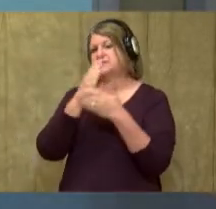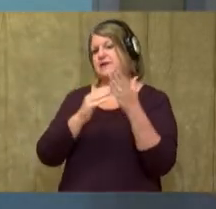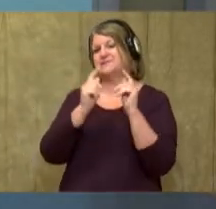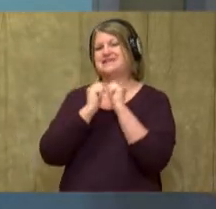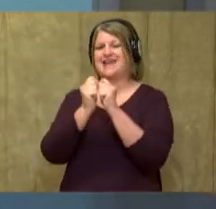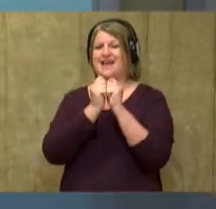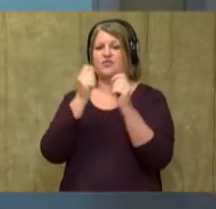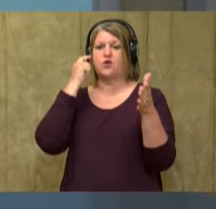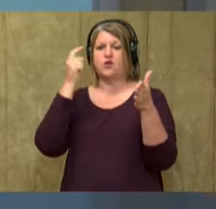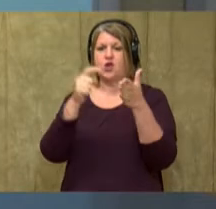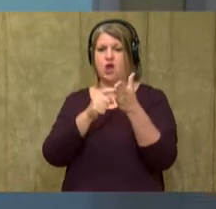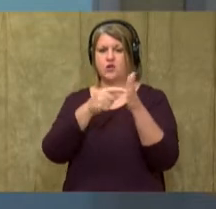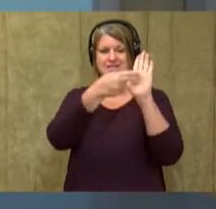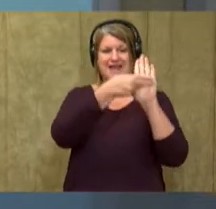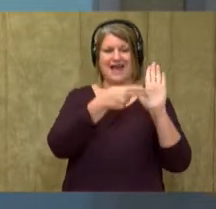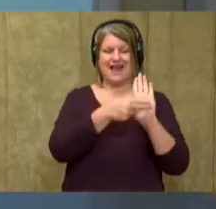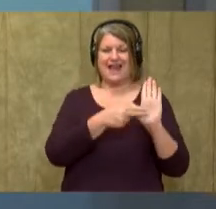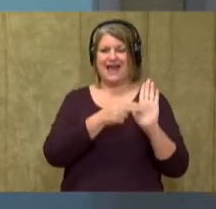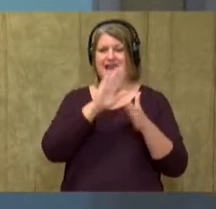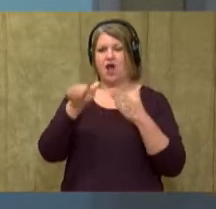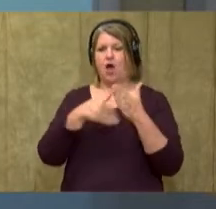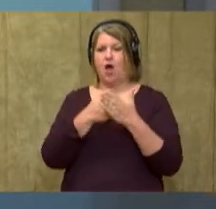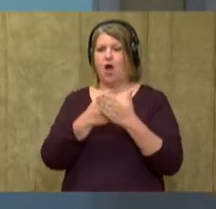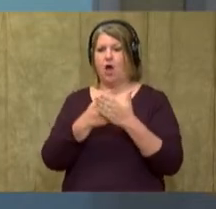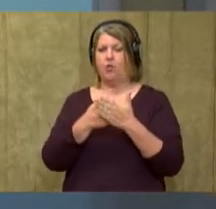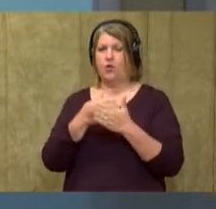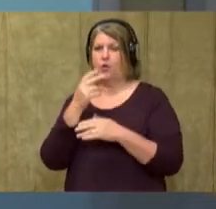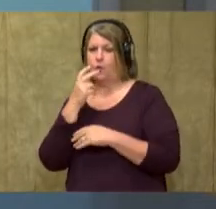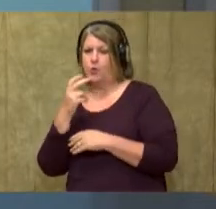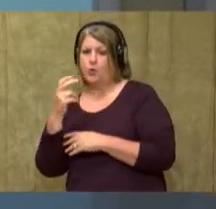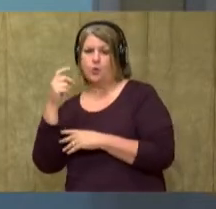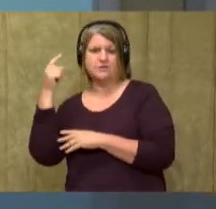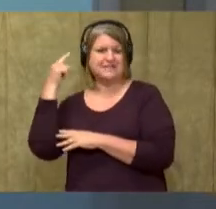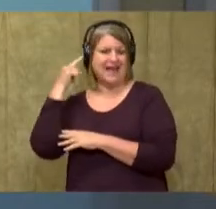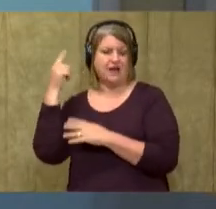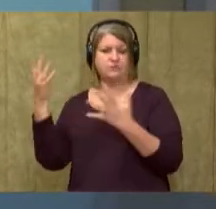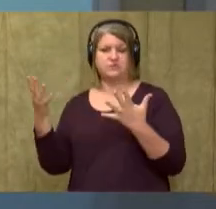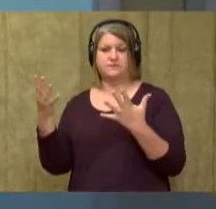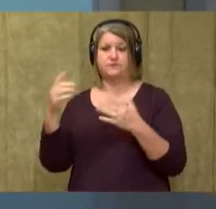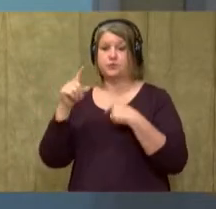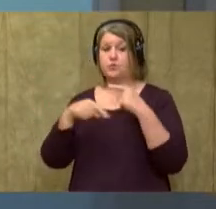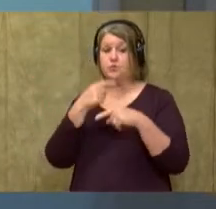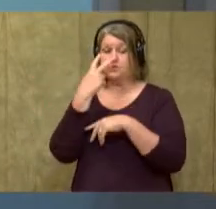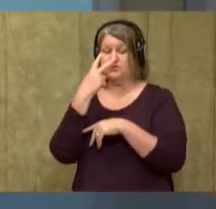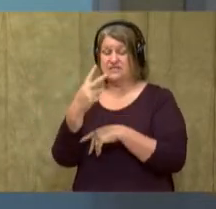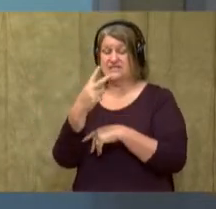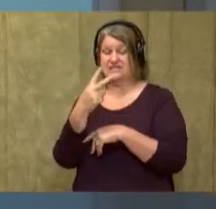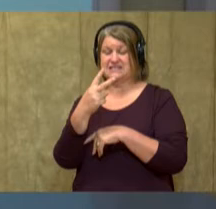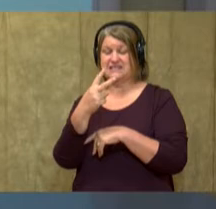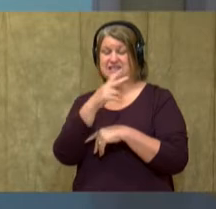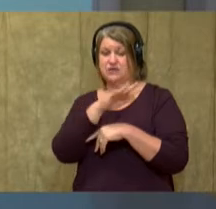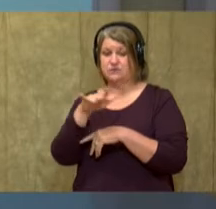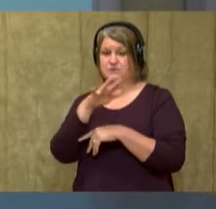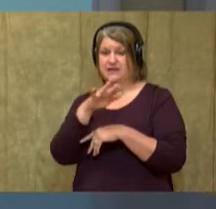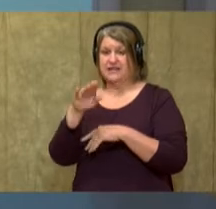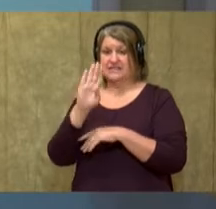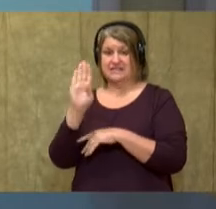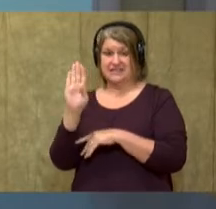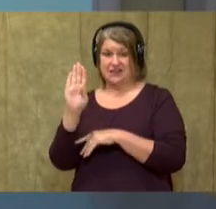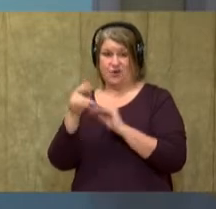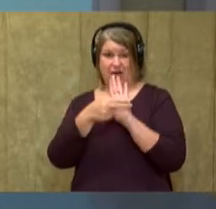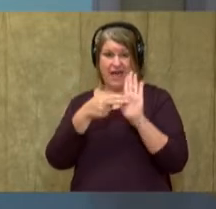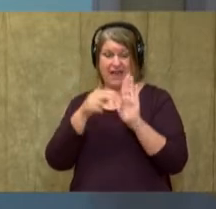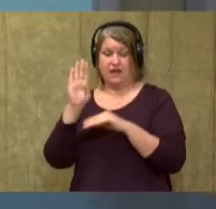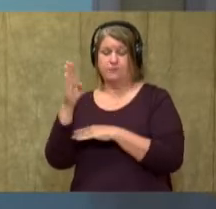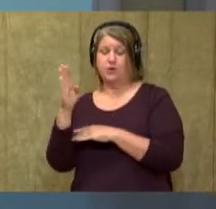Notice I highlighted all of those oo spellings. So when you see those spellings in the blue, you're going to make that oo